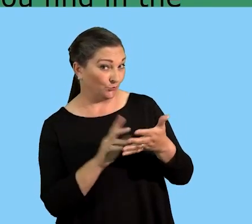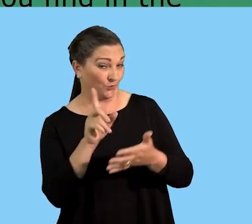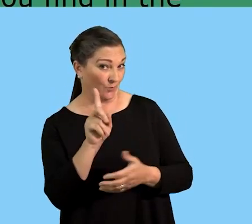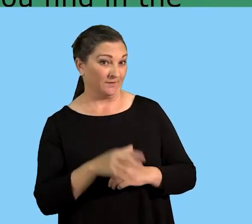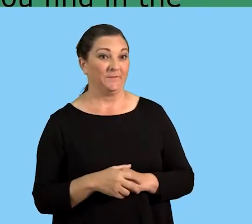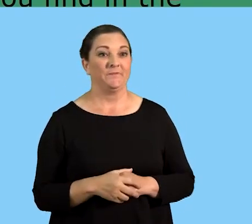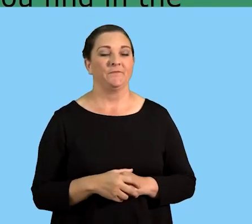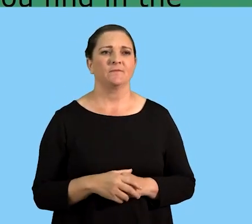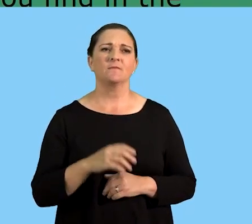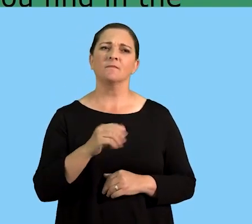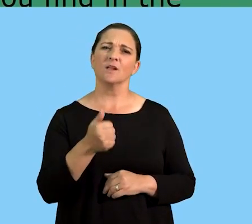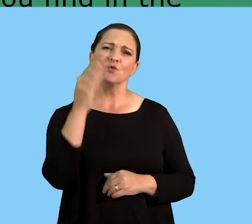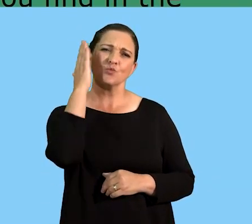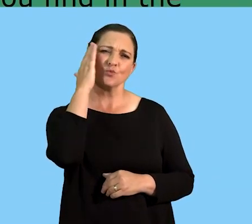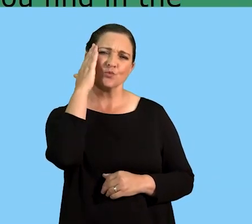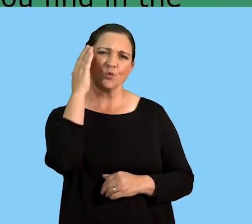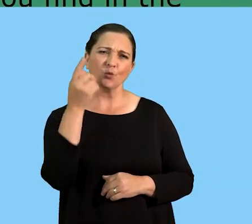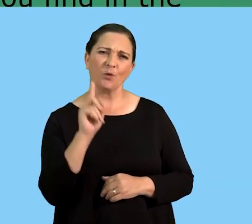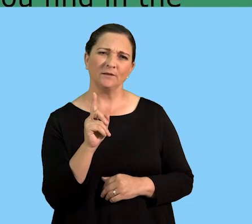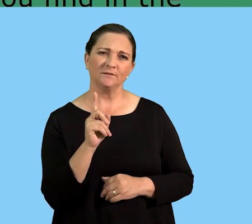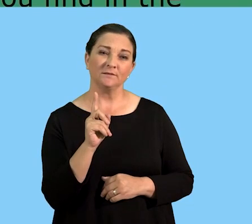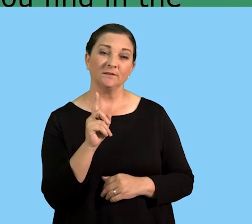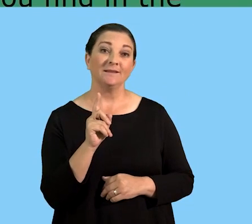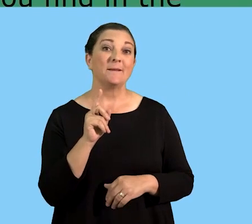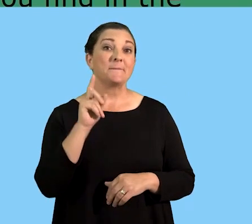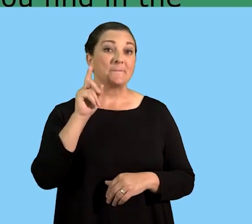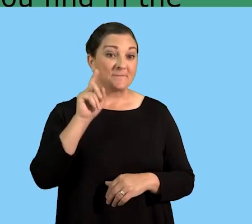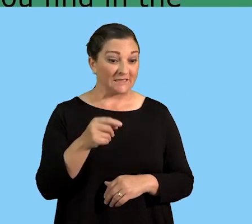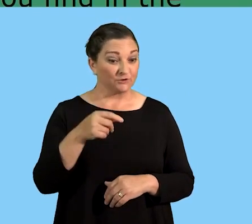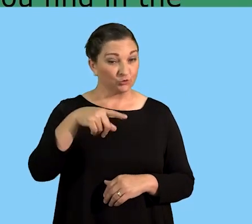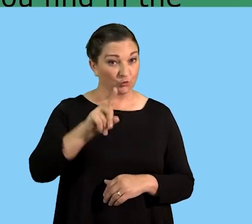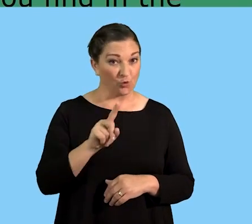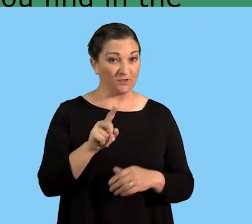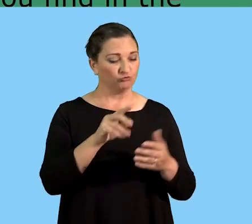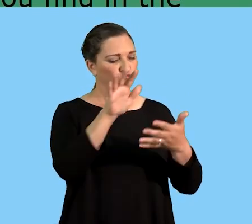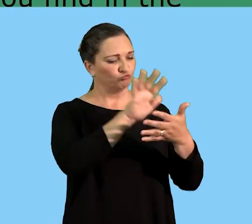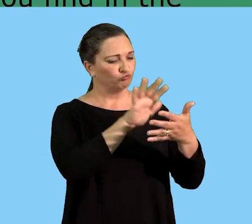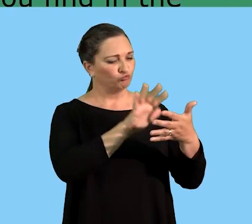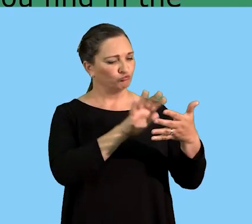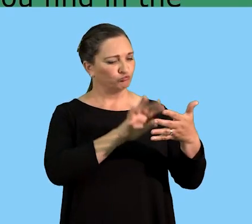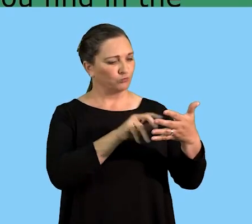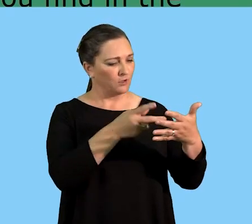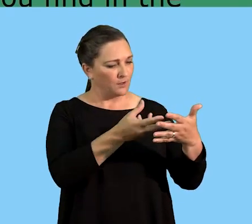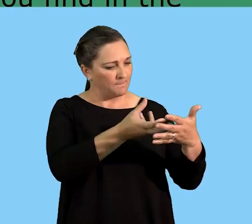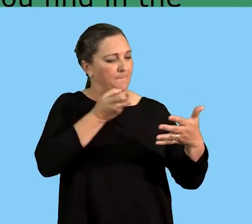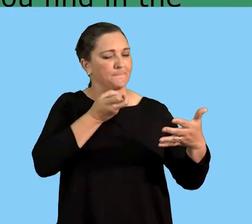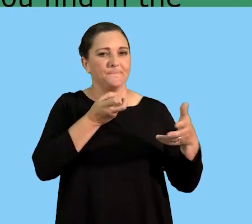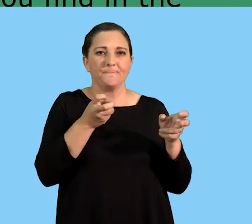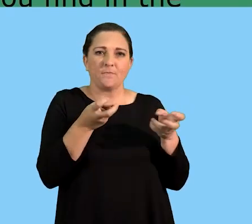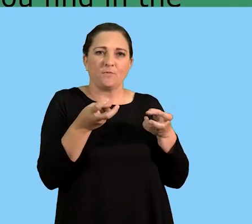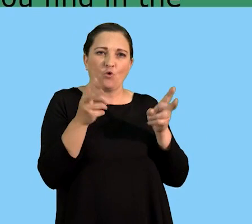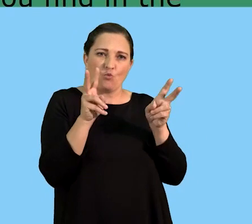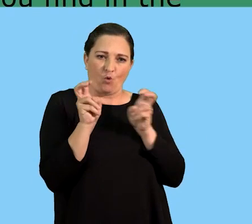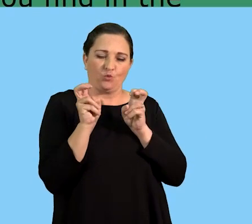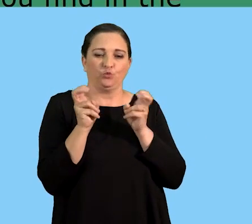And then, as you already know, we need to quote from the scenario to support our